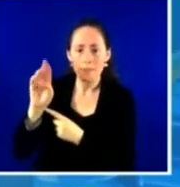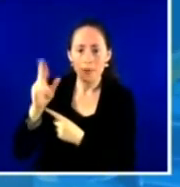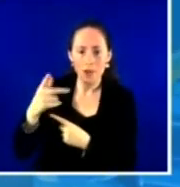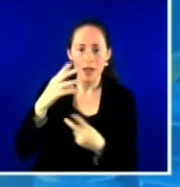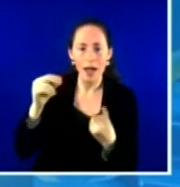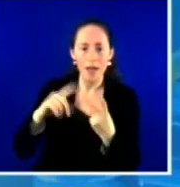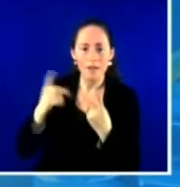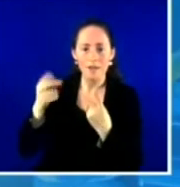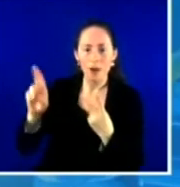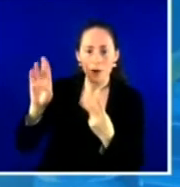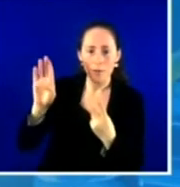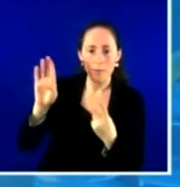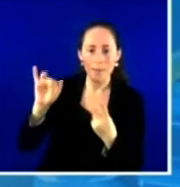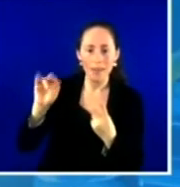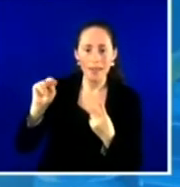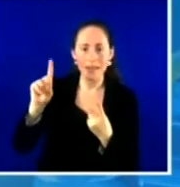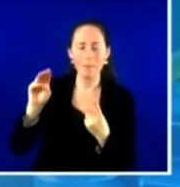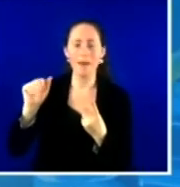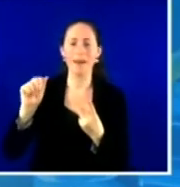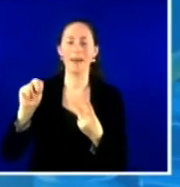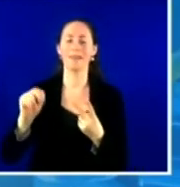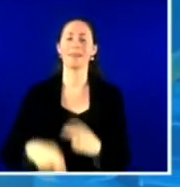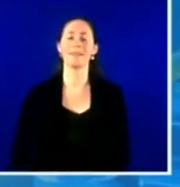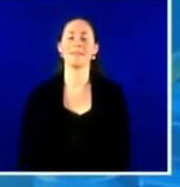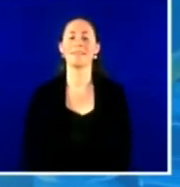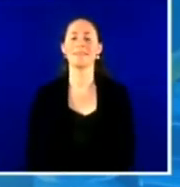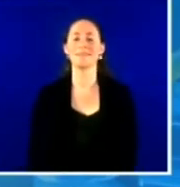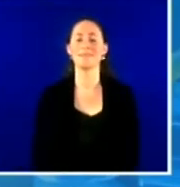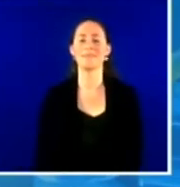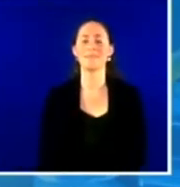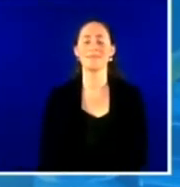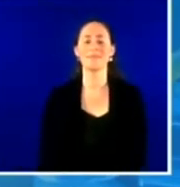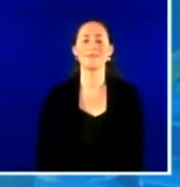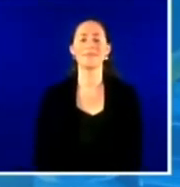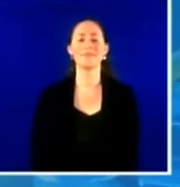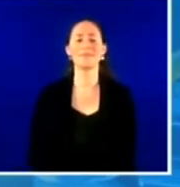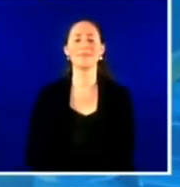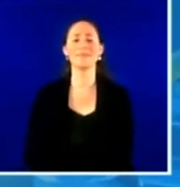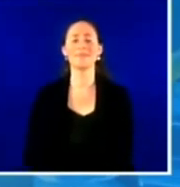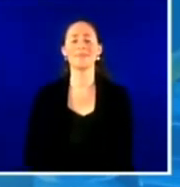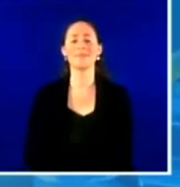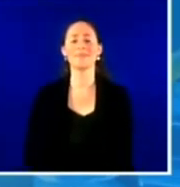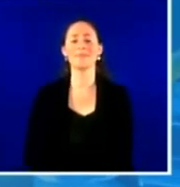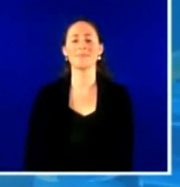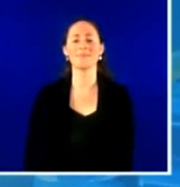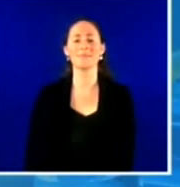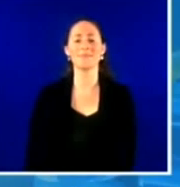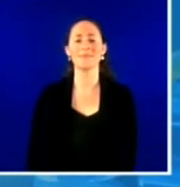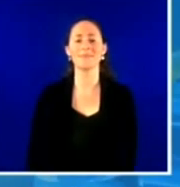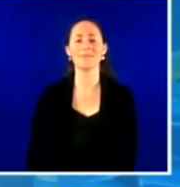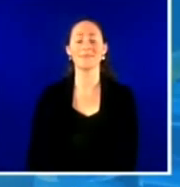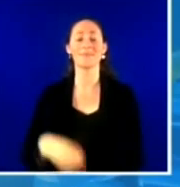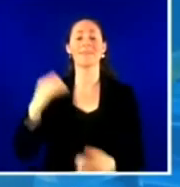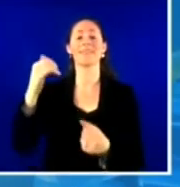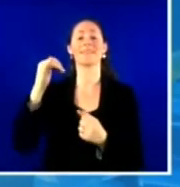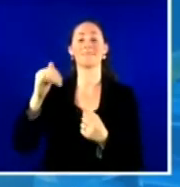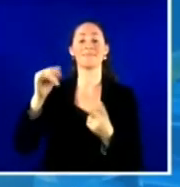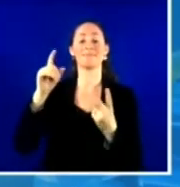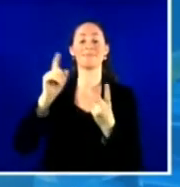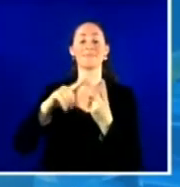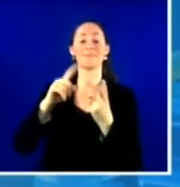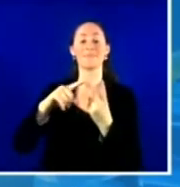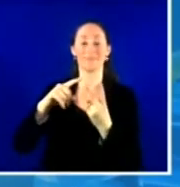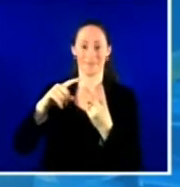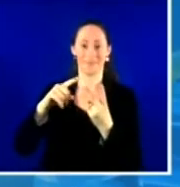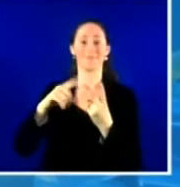at St. Joseph's Health in Patterson, New Jersey, and Dr. Andrew Beidman, who's the Executive Vice President and Chief Medical